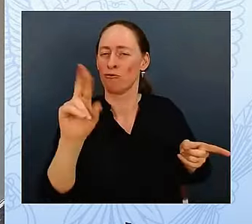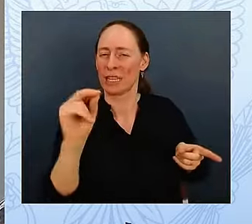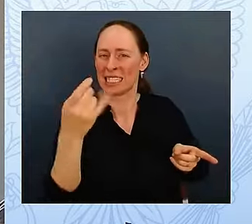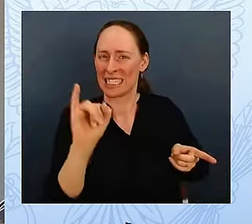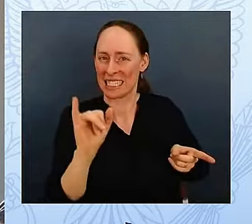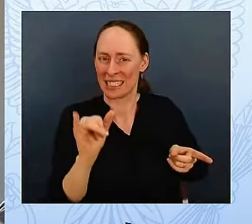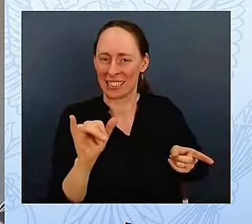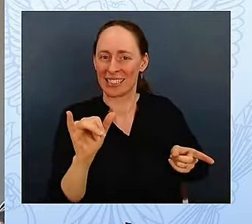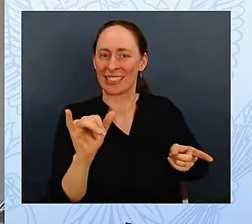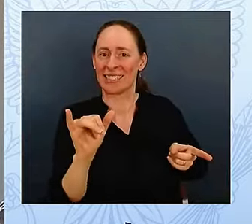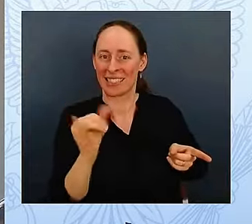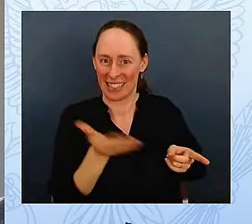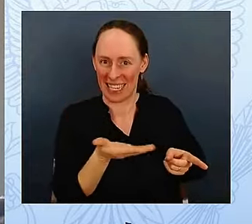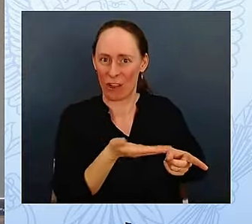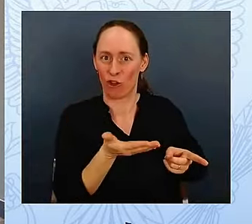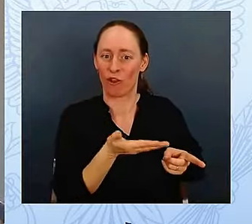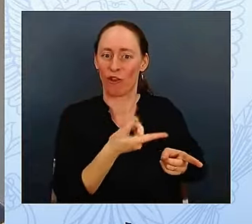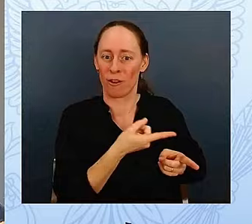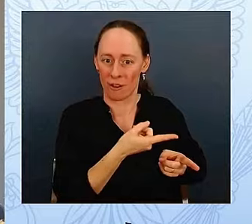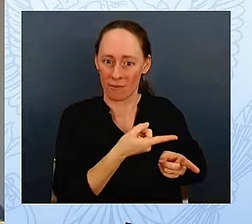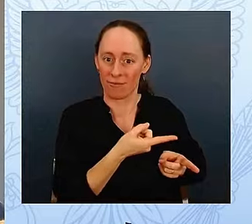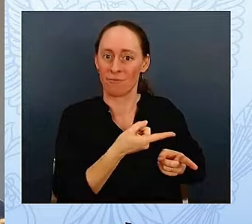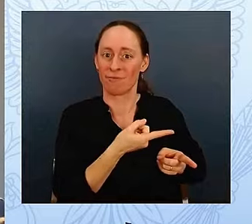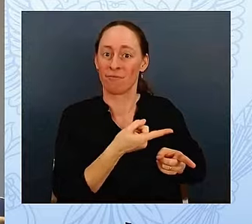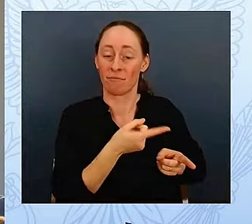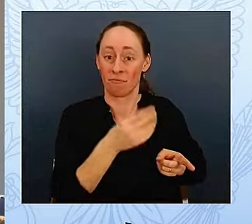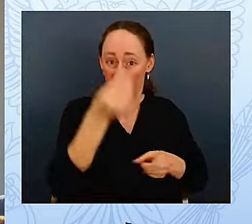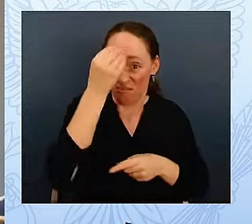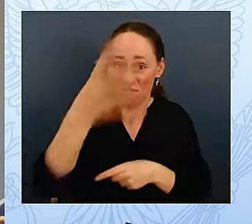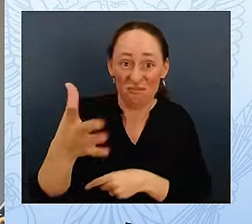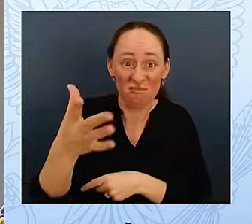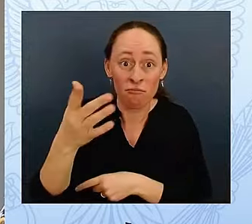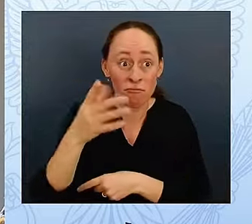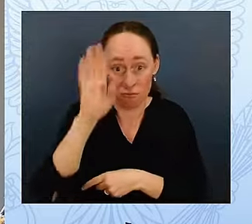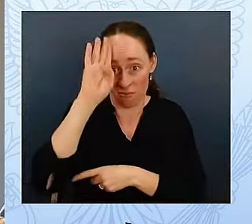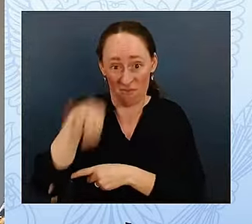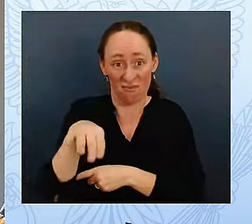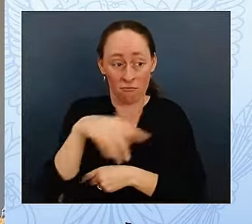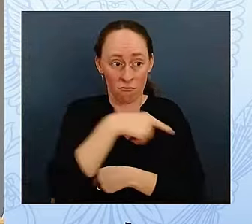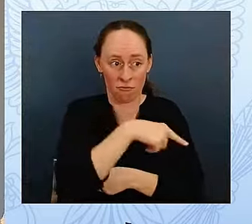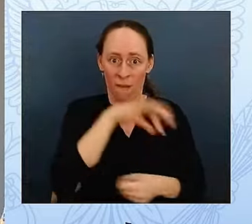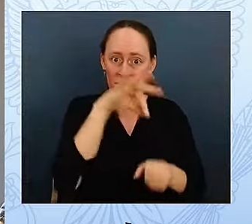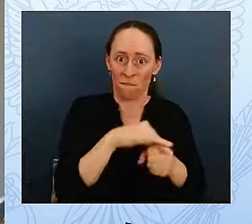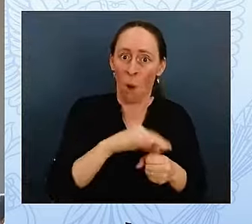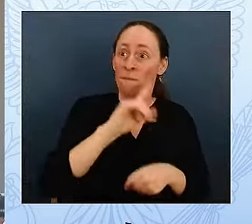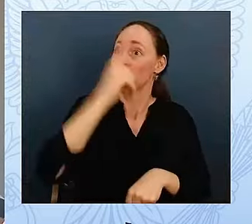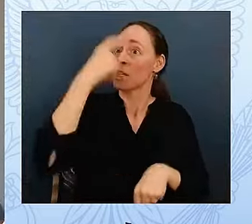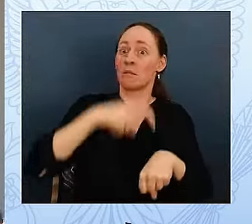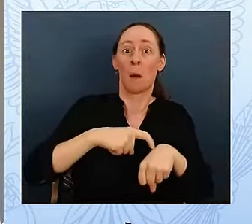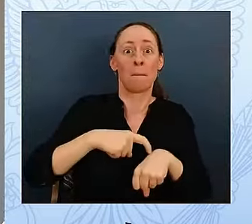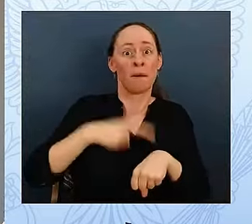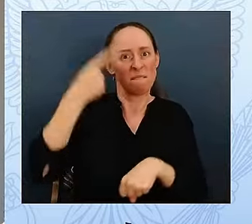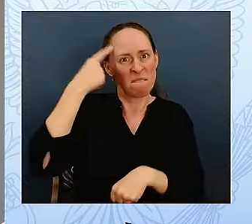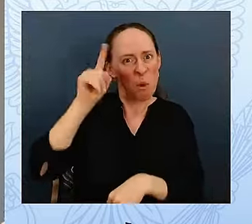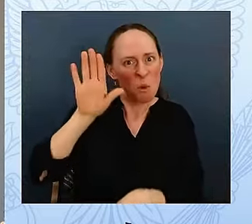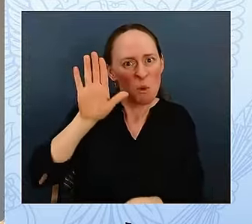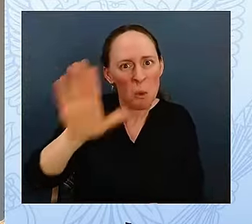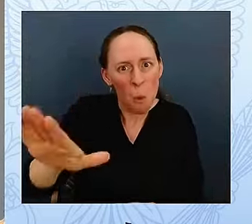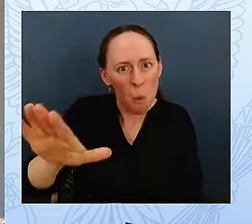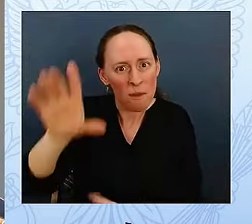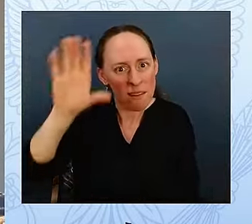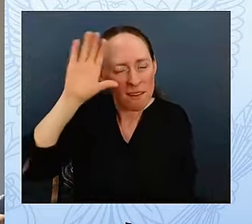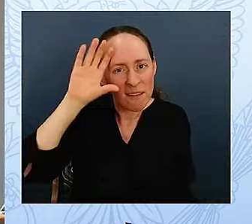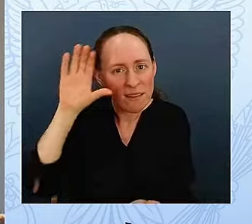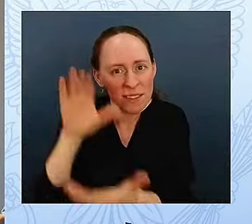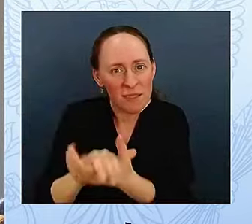Dr. Biden, your husband, was Roxy's first vote, and now I imagine she'll expect to be invited to the White House by every president